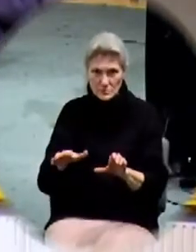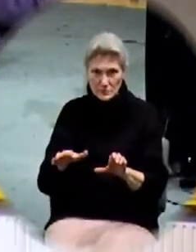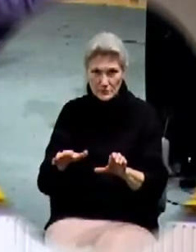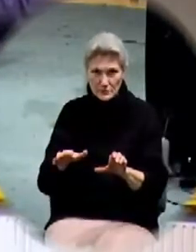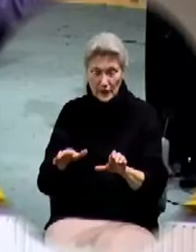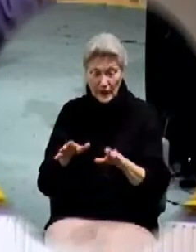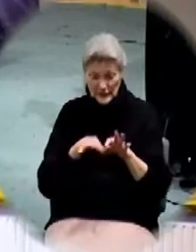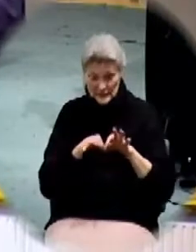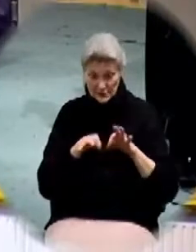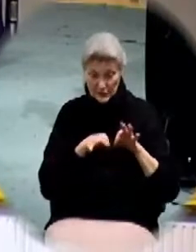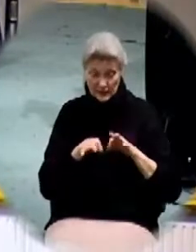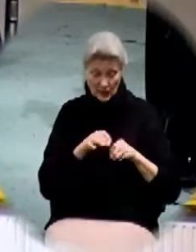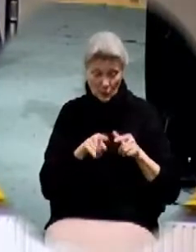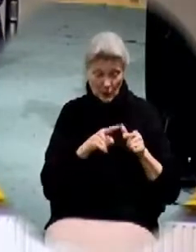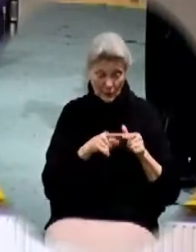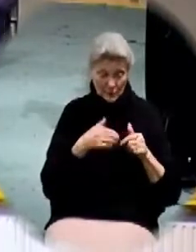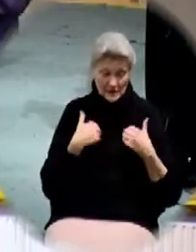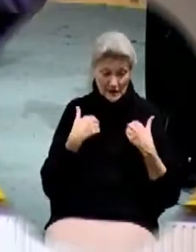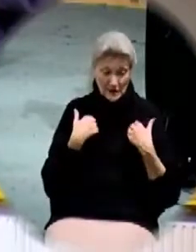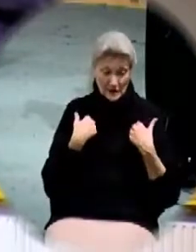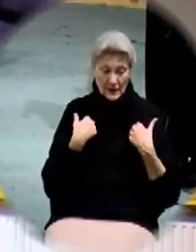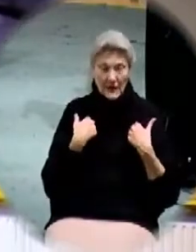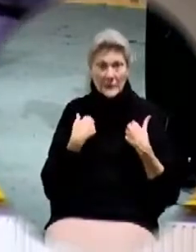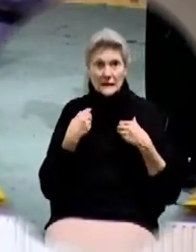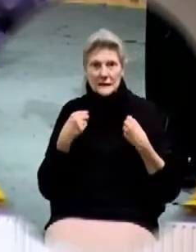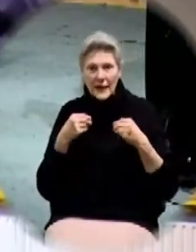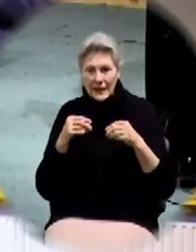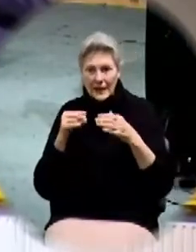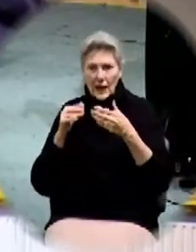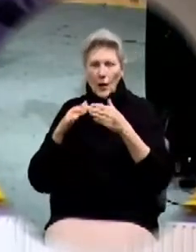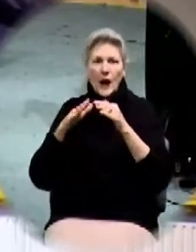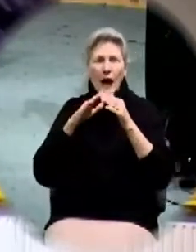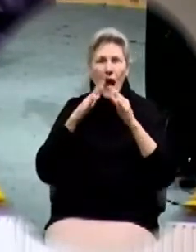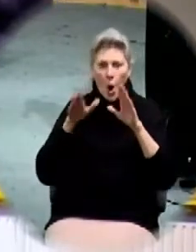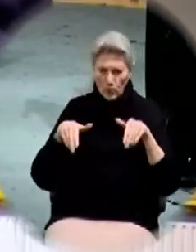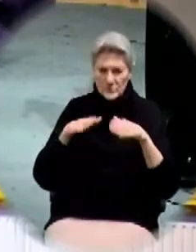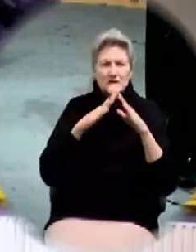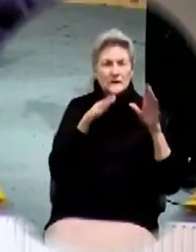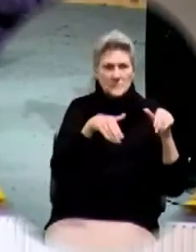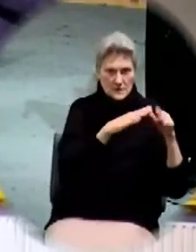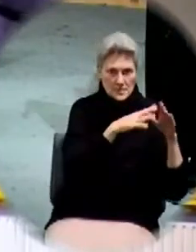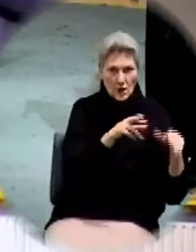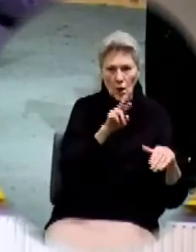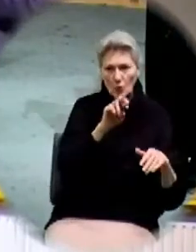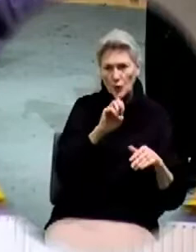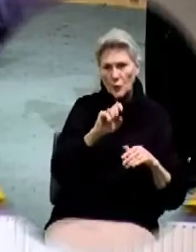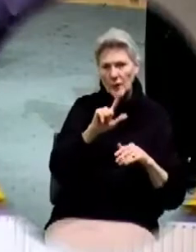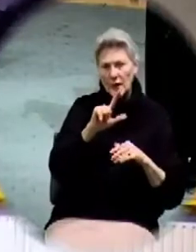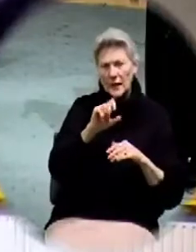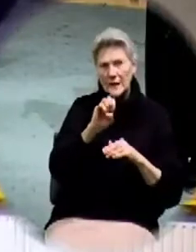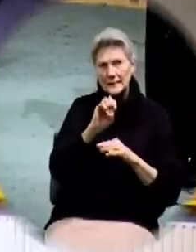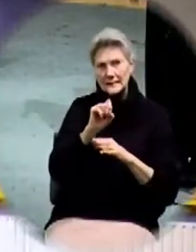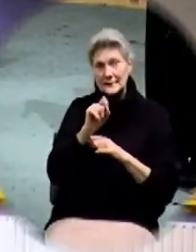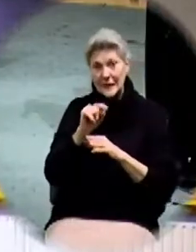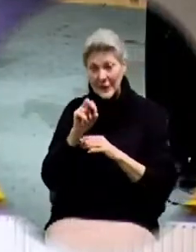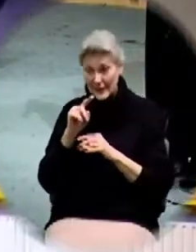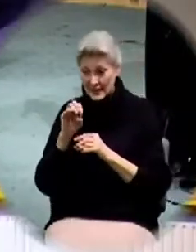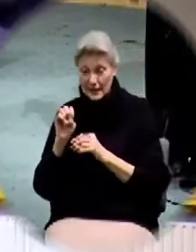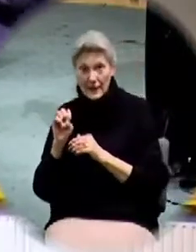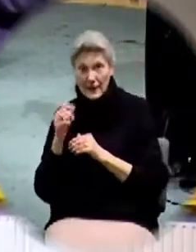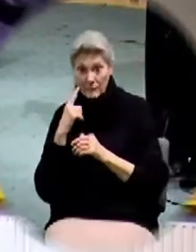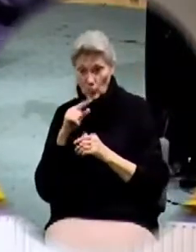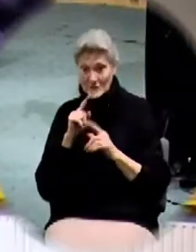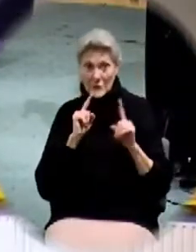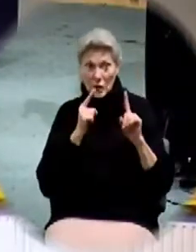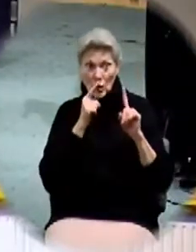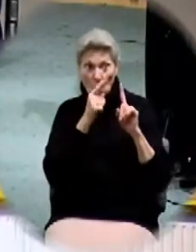He explained that when he was young in real estate that he had somebody tell him, well, if you want to keep those gold fires burning, go